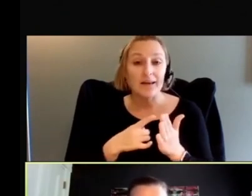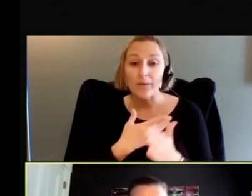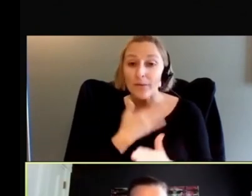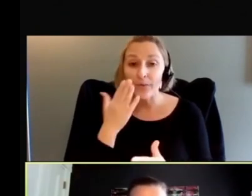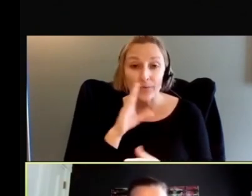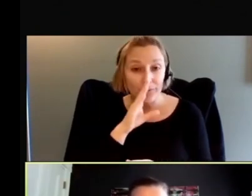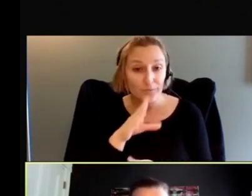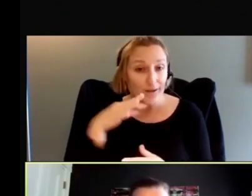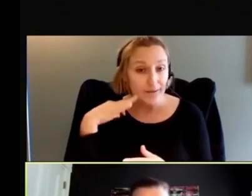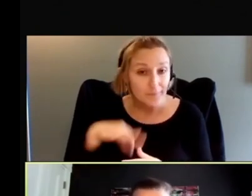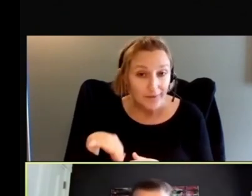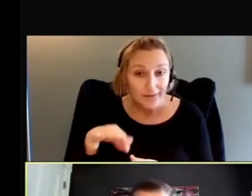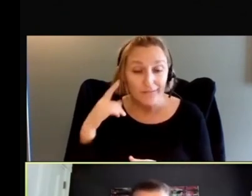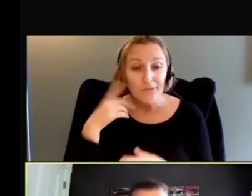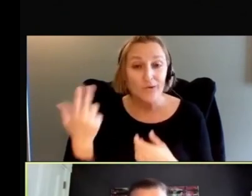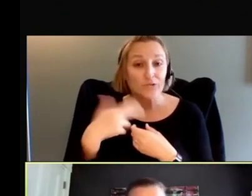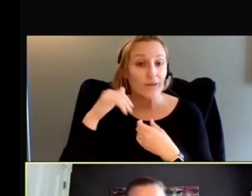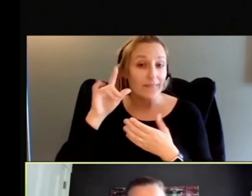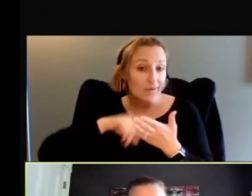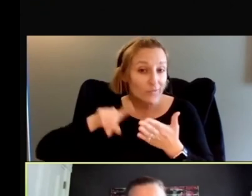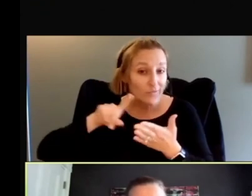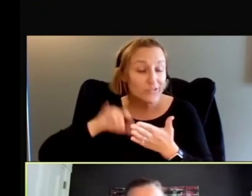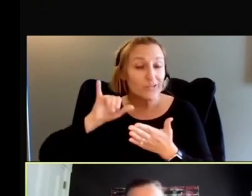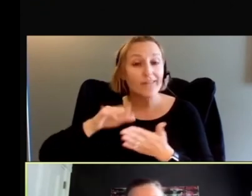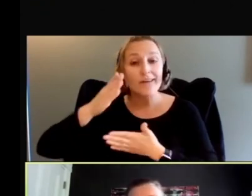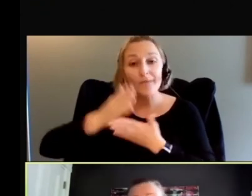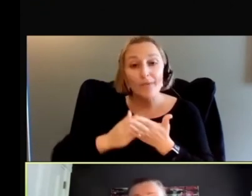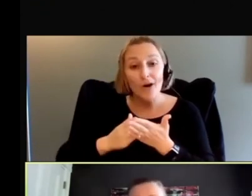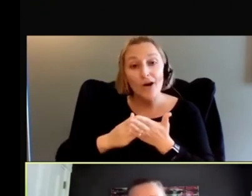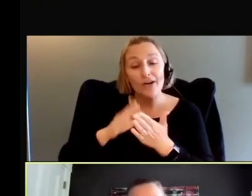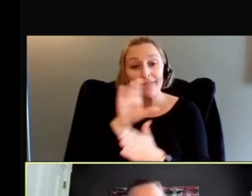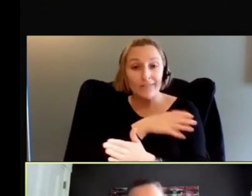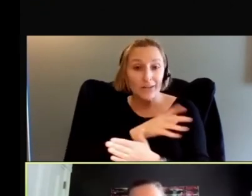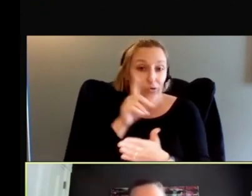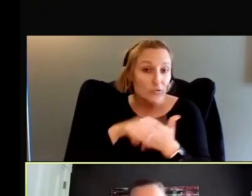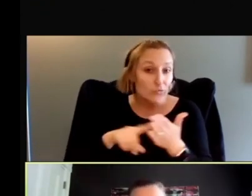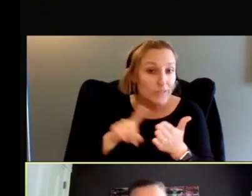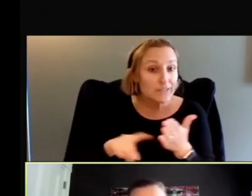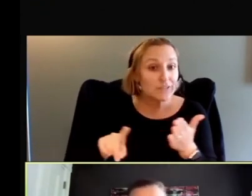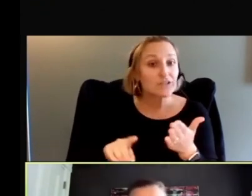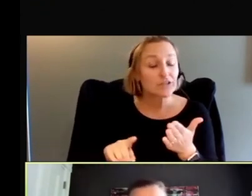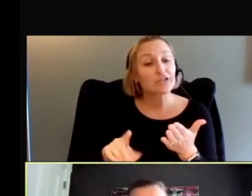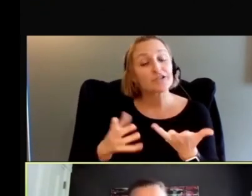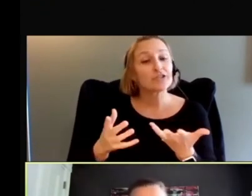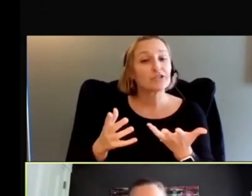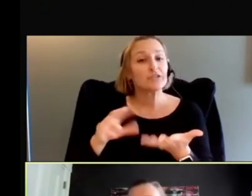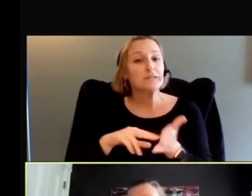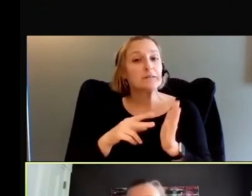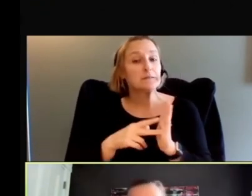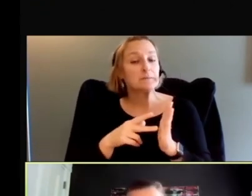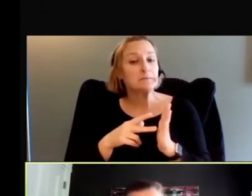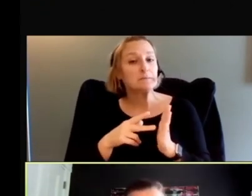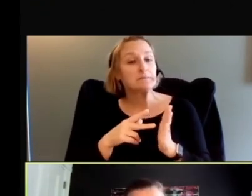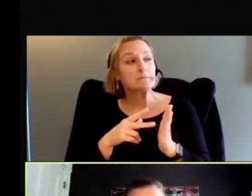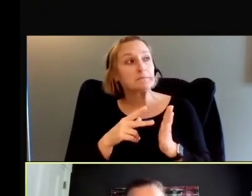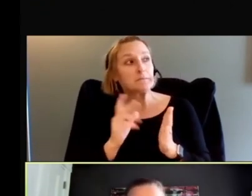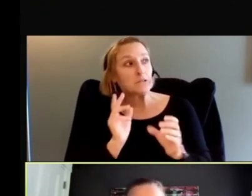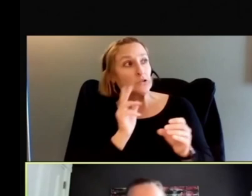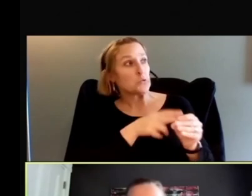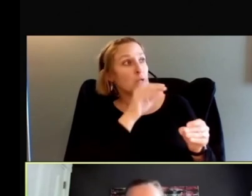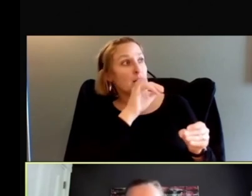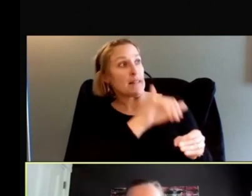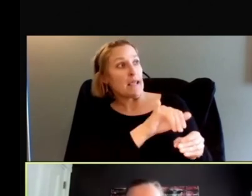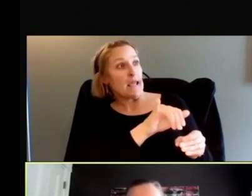to being in research and that's kind of part of clinical research as well, is that we're contributing to something that's bigger than ourselves and that there's altruism